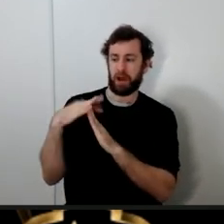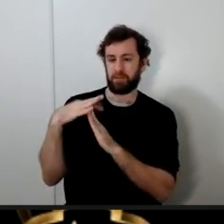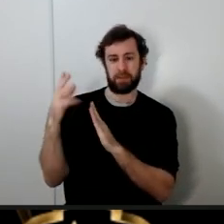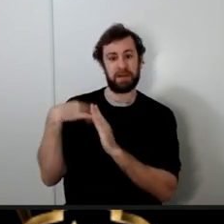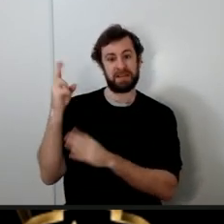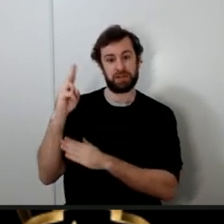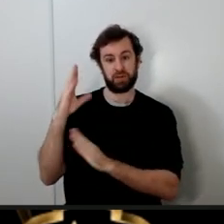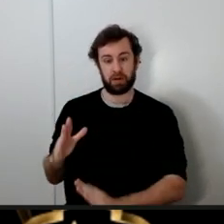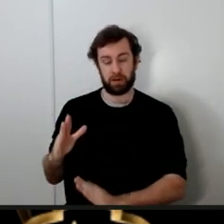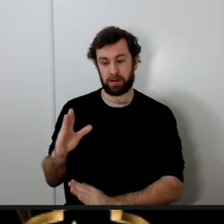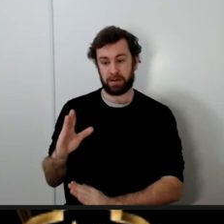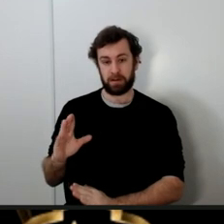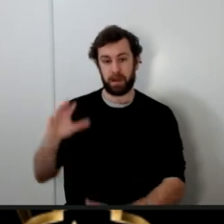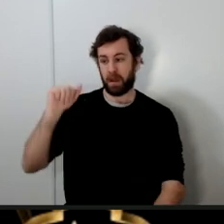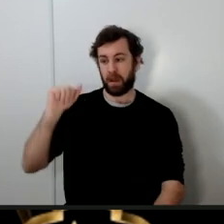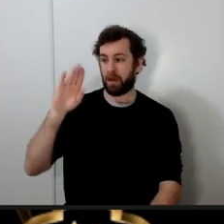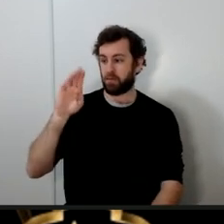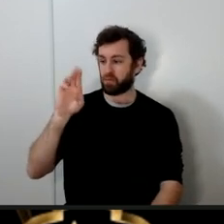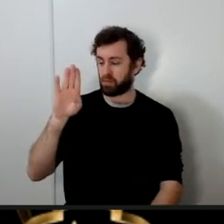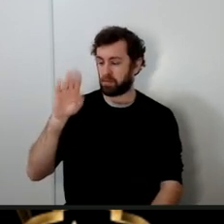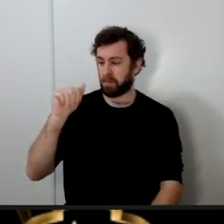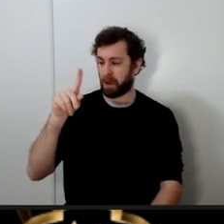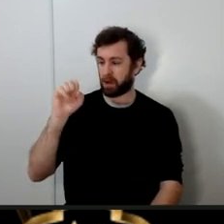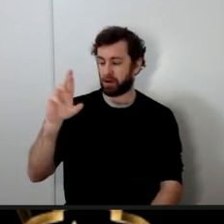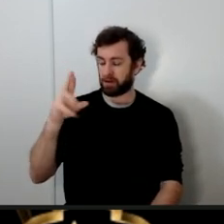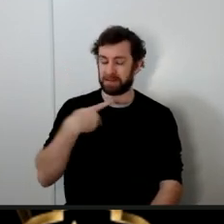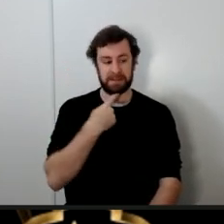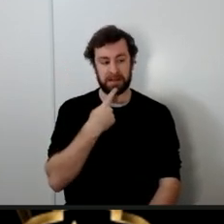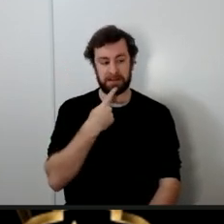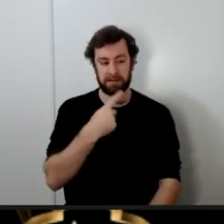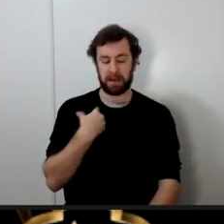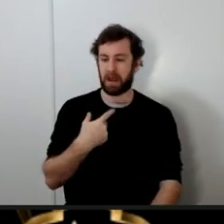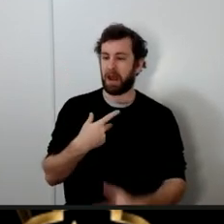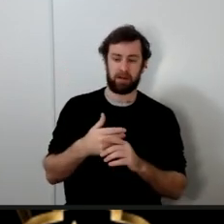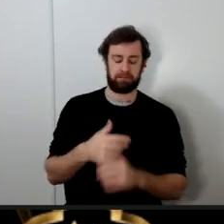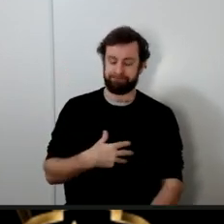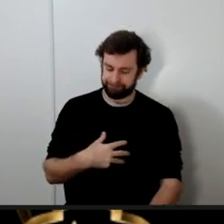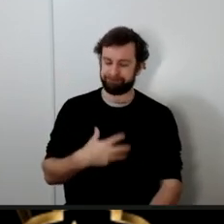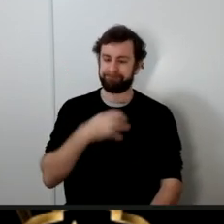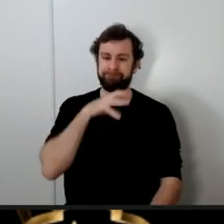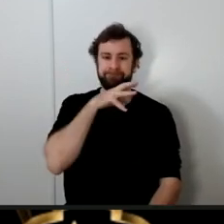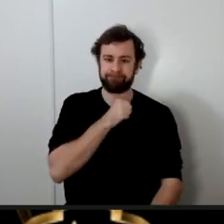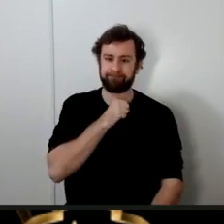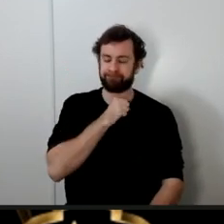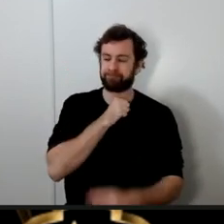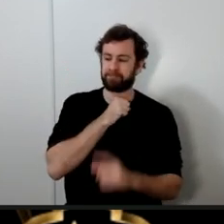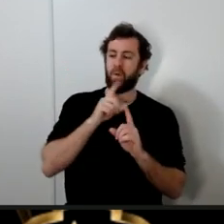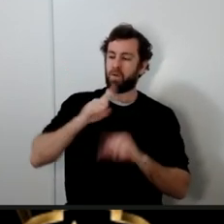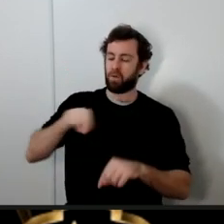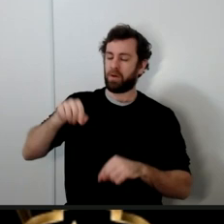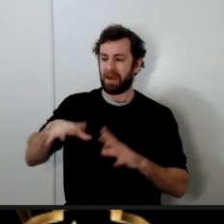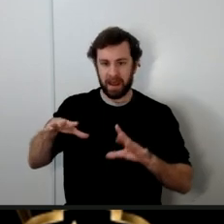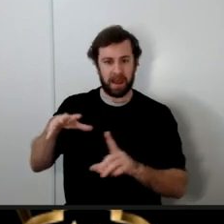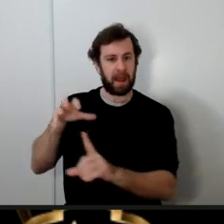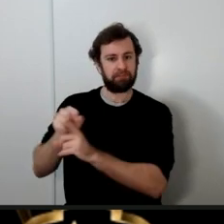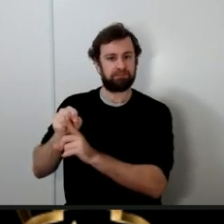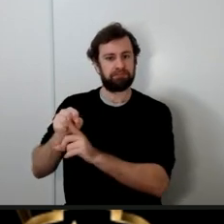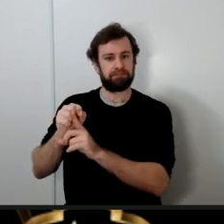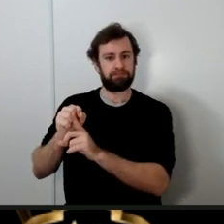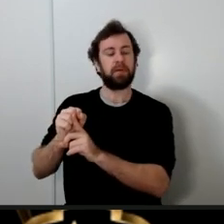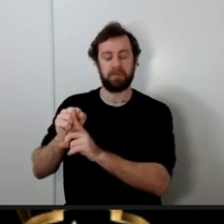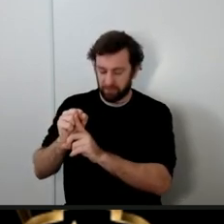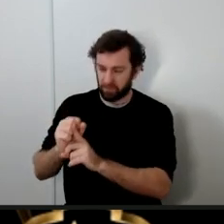dying he said that I regret ordering the attack on the house of Fatima something happened brothers and sisters